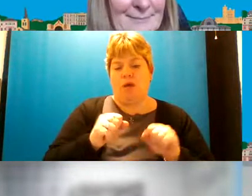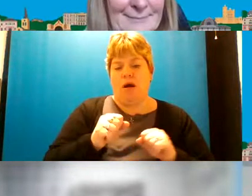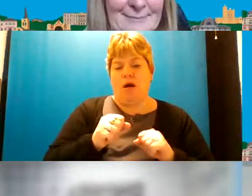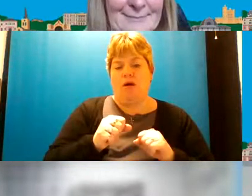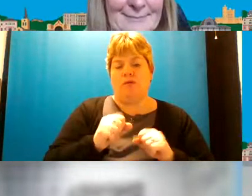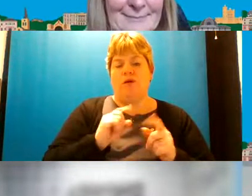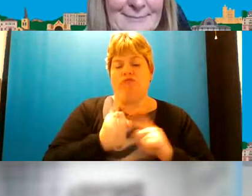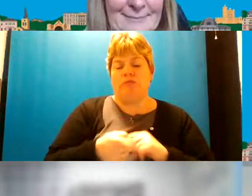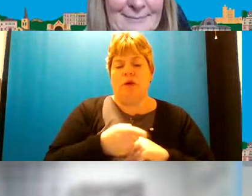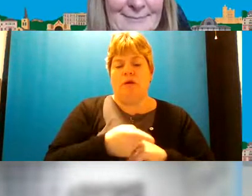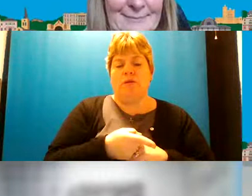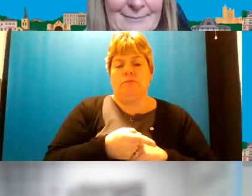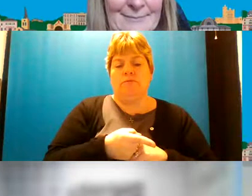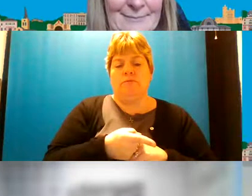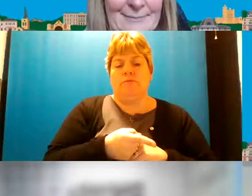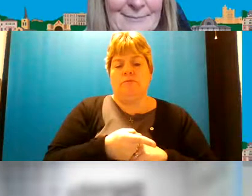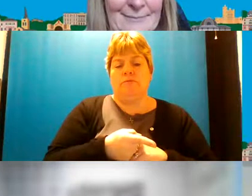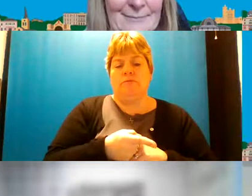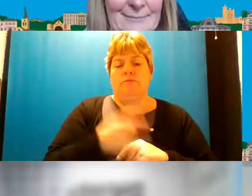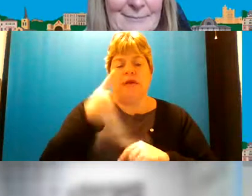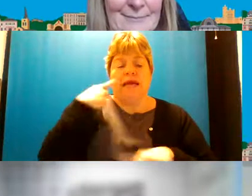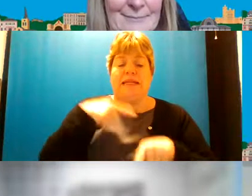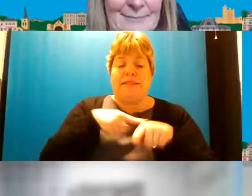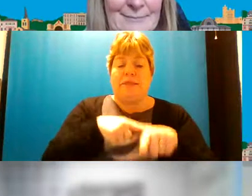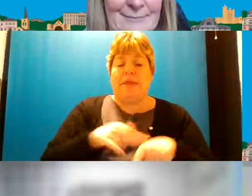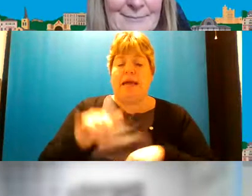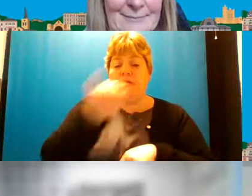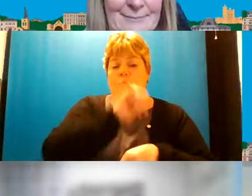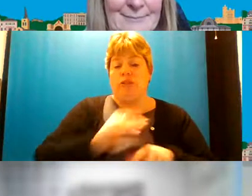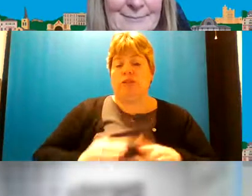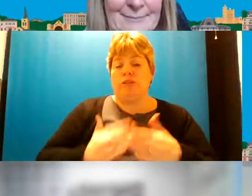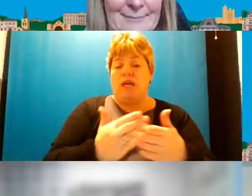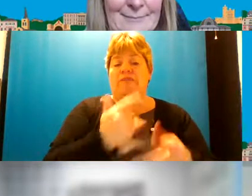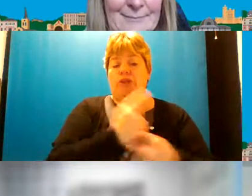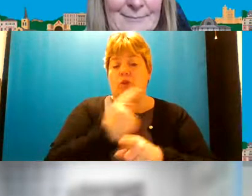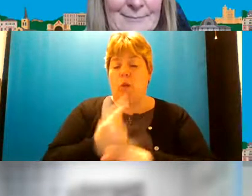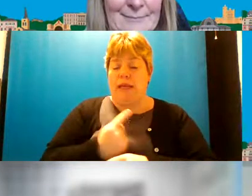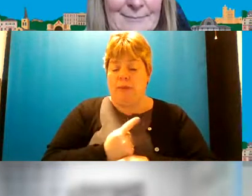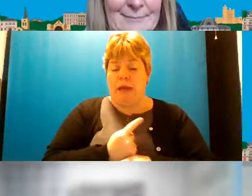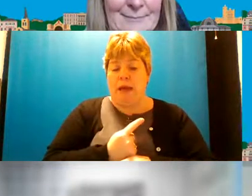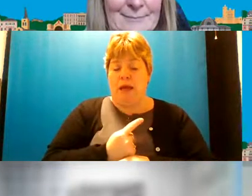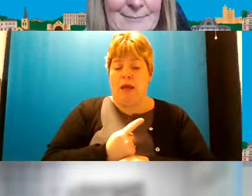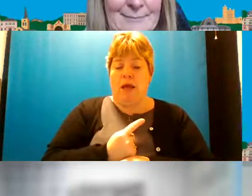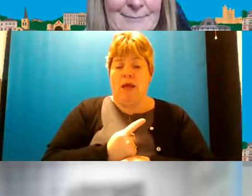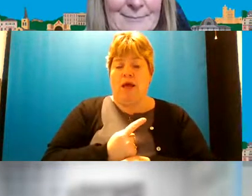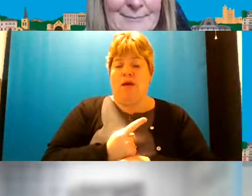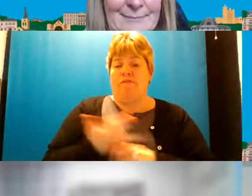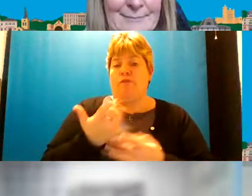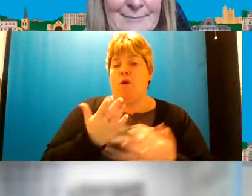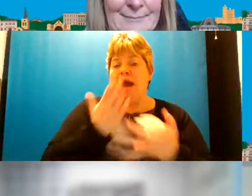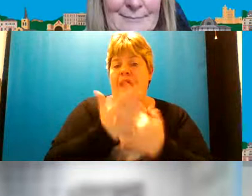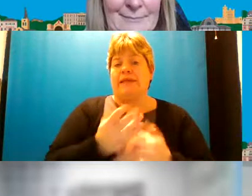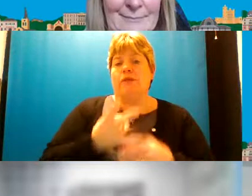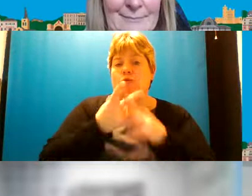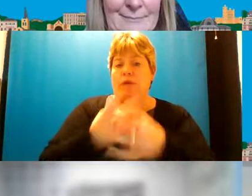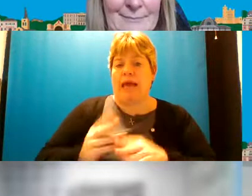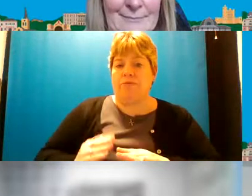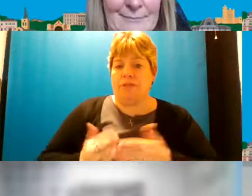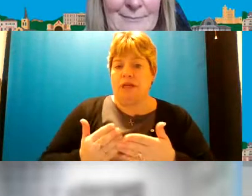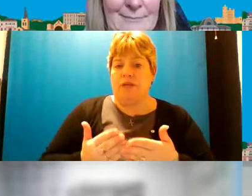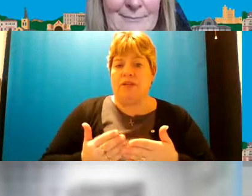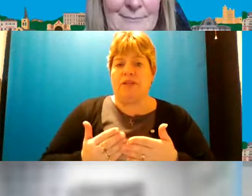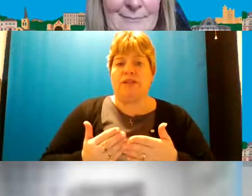the response and then bring my colleagues in i guess it depends which service you're talking about um in terms of access to carer services obviously the